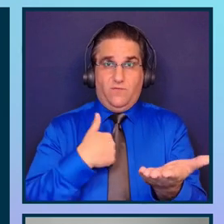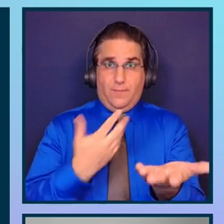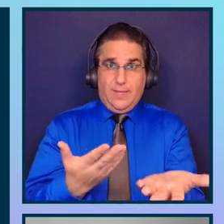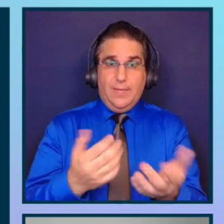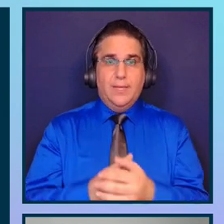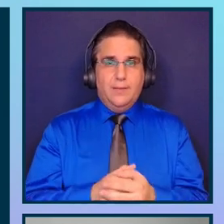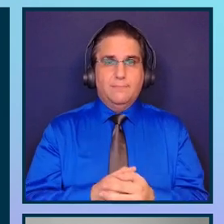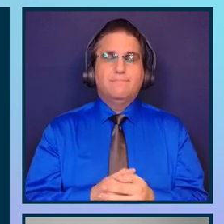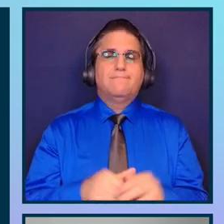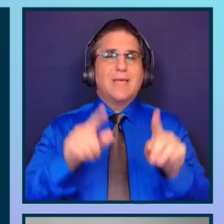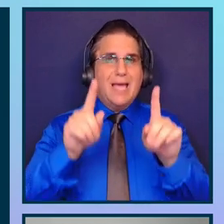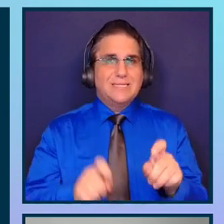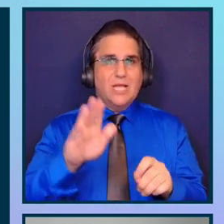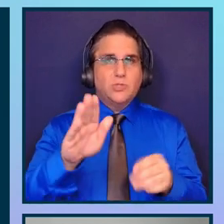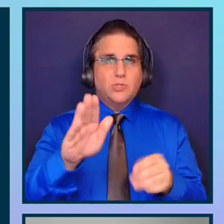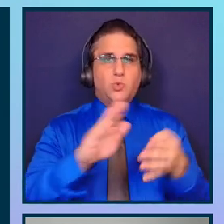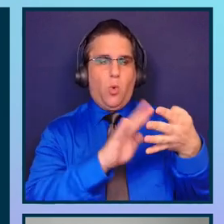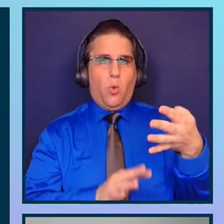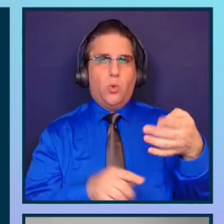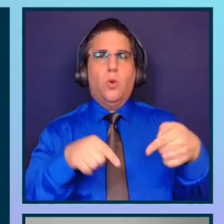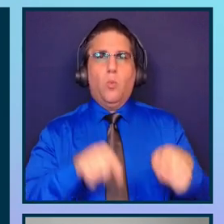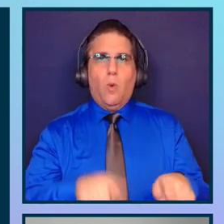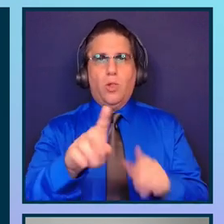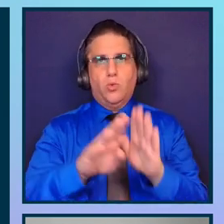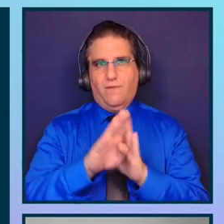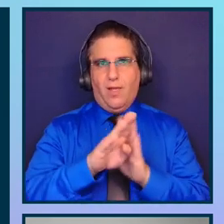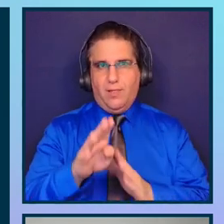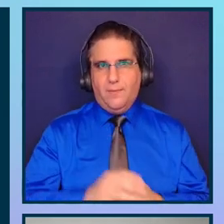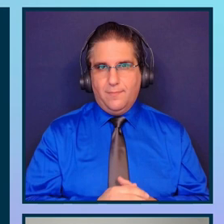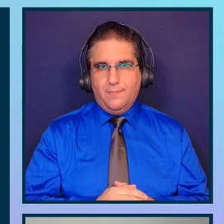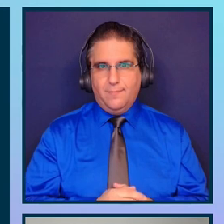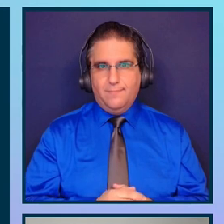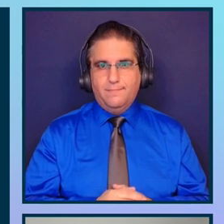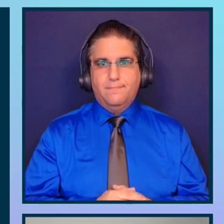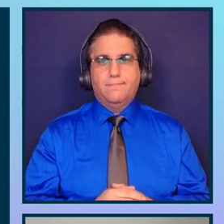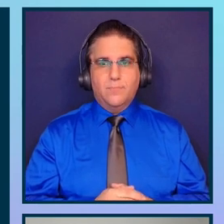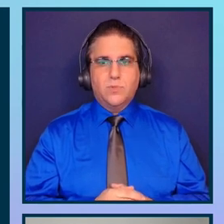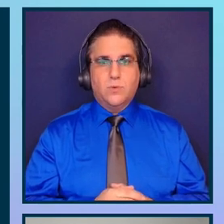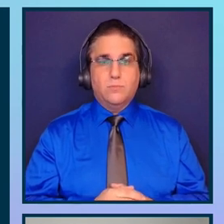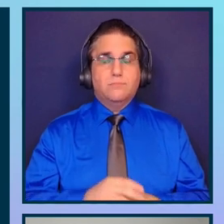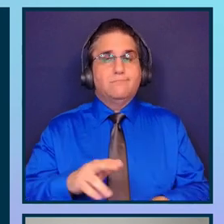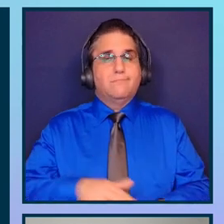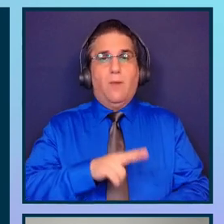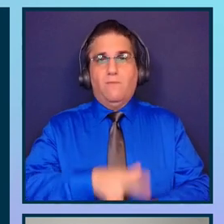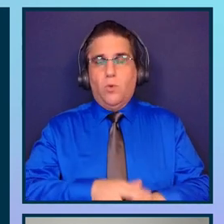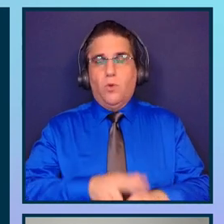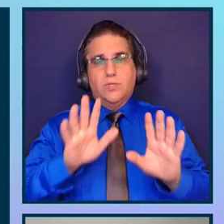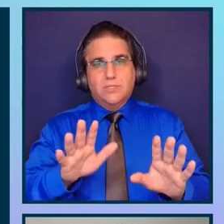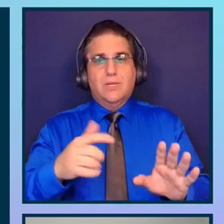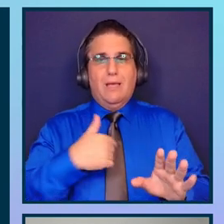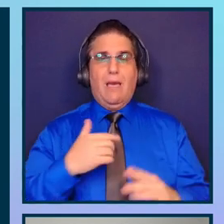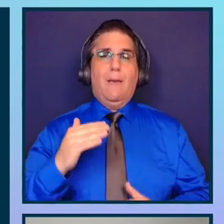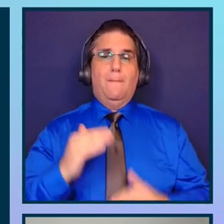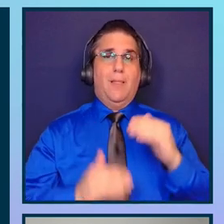test your code while you develop. So of course, I built